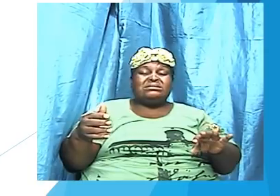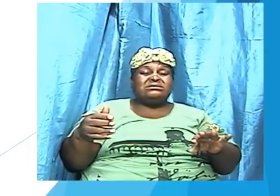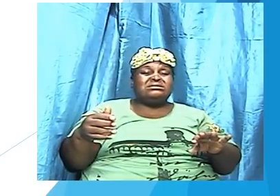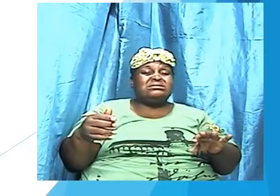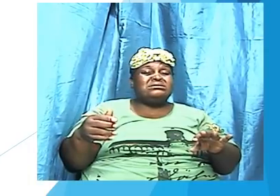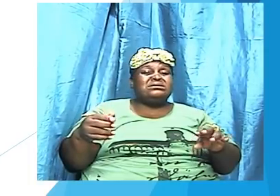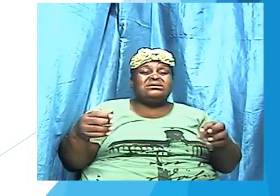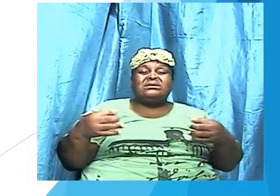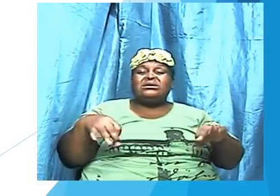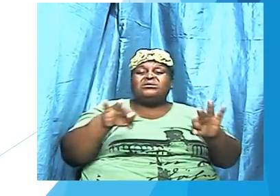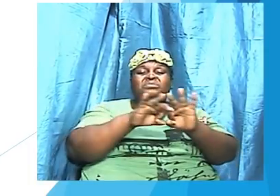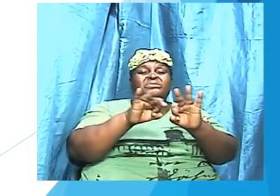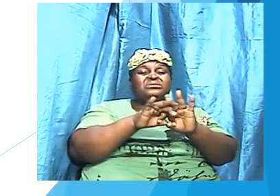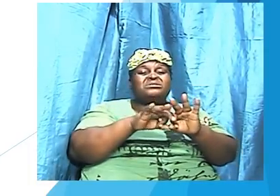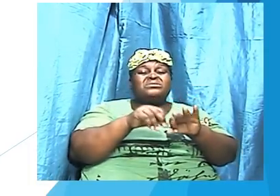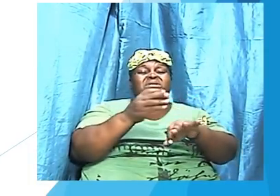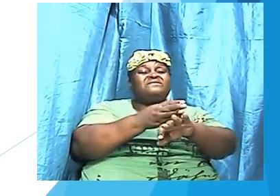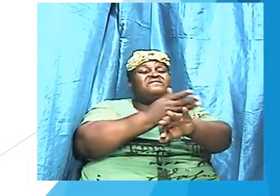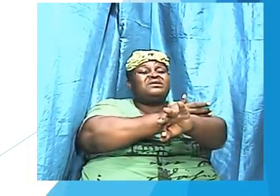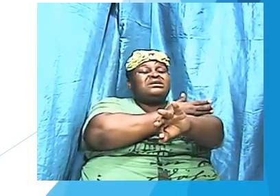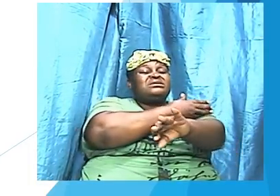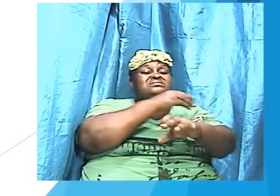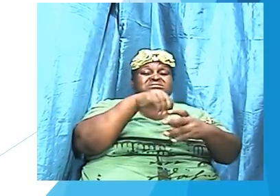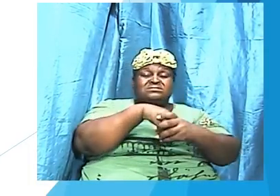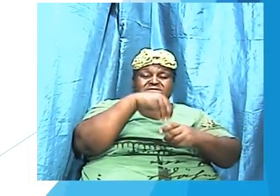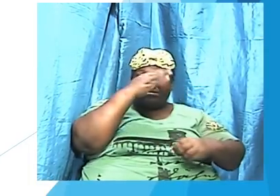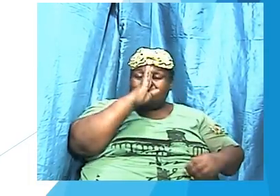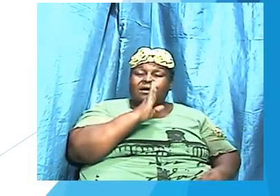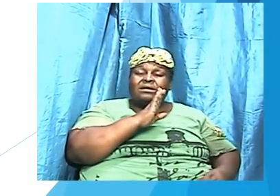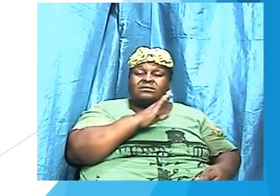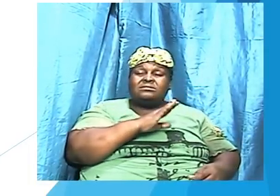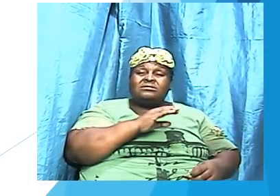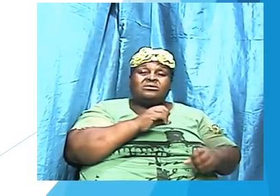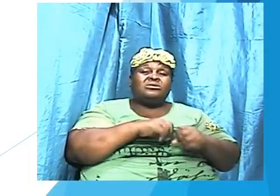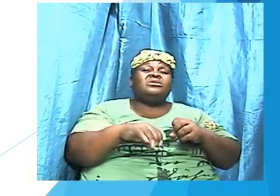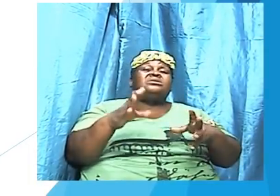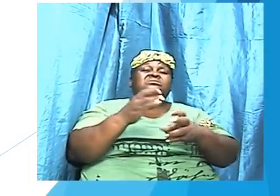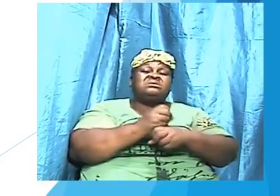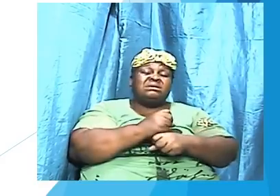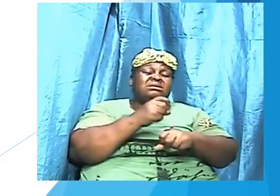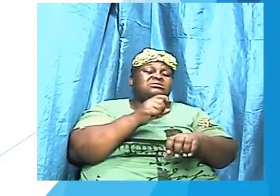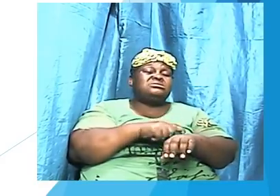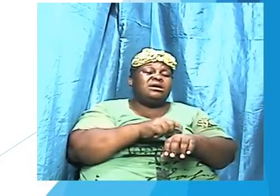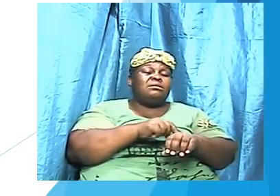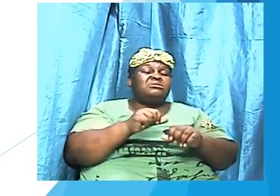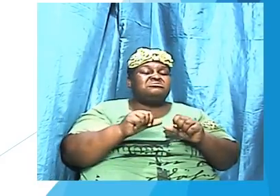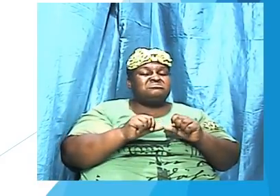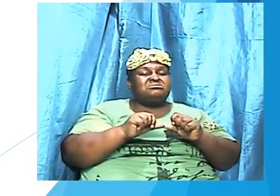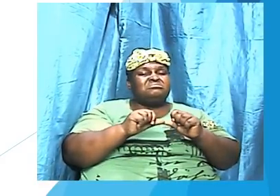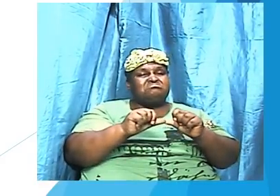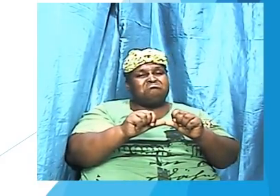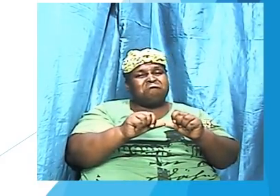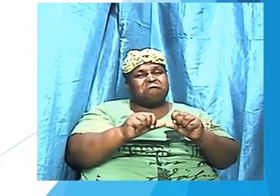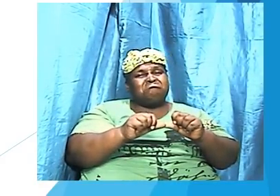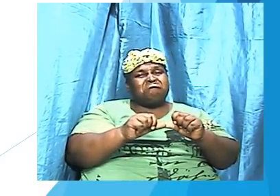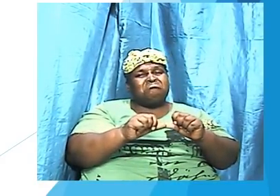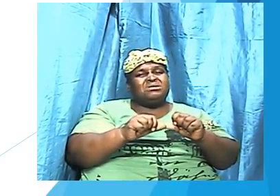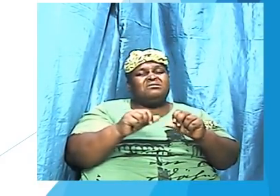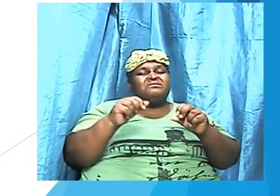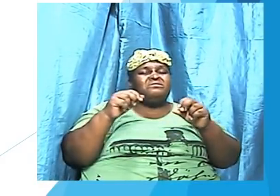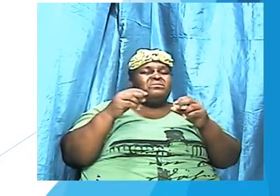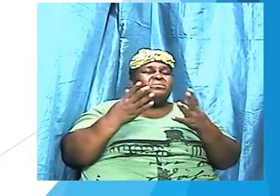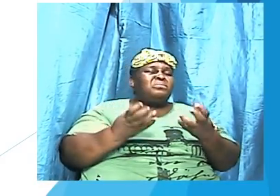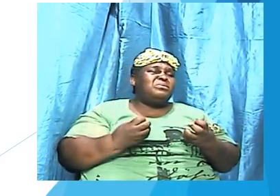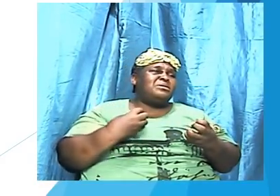God. And we are going to take time and go through because I want us to be very, very